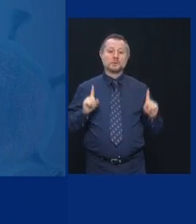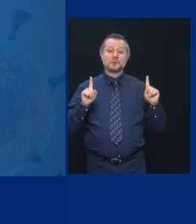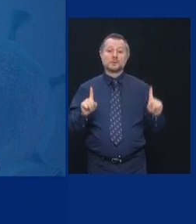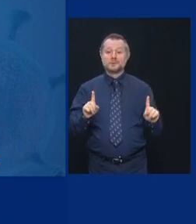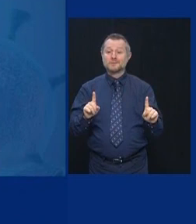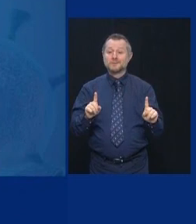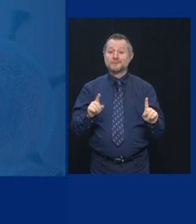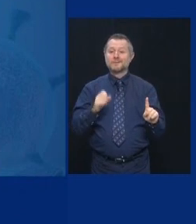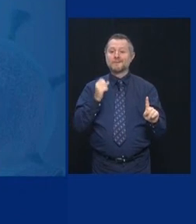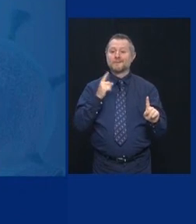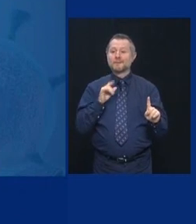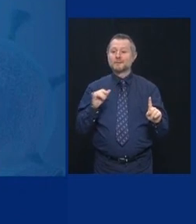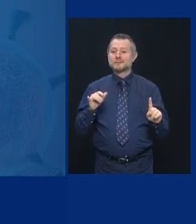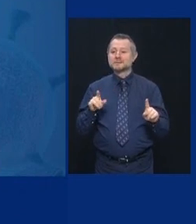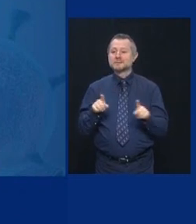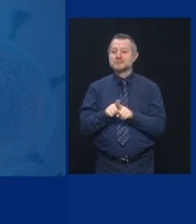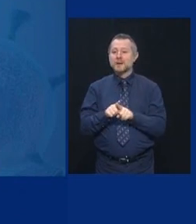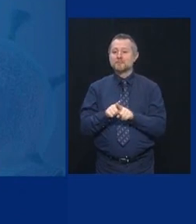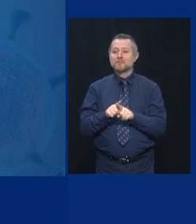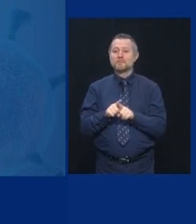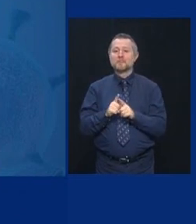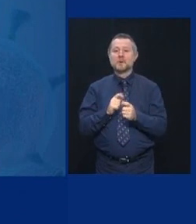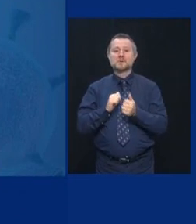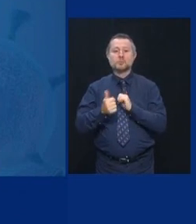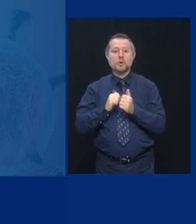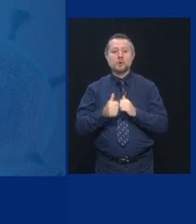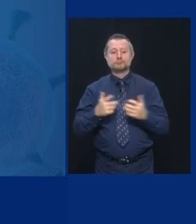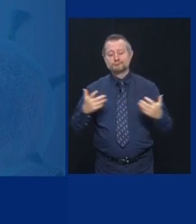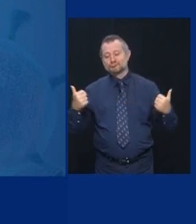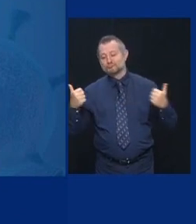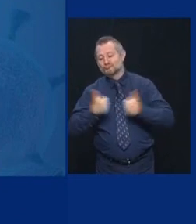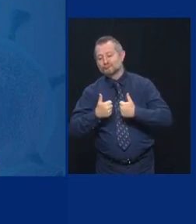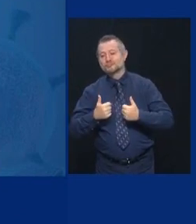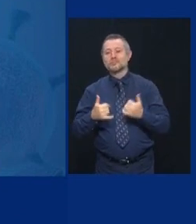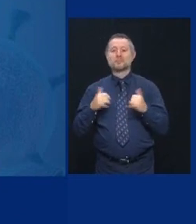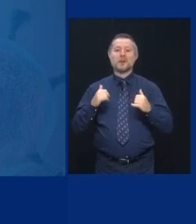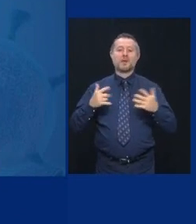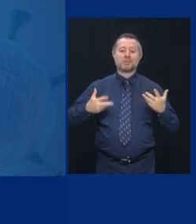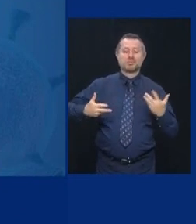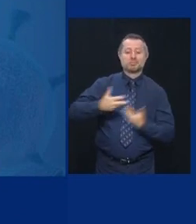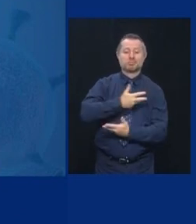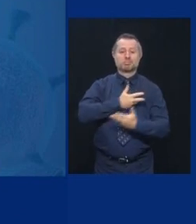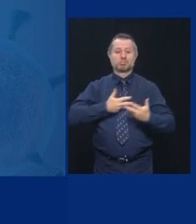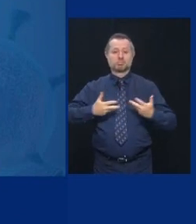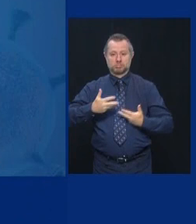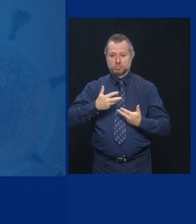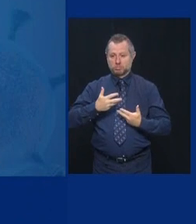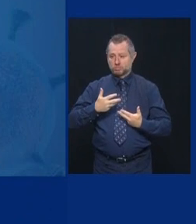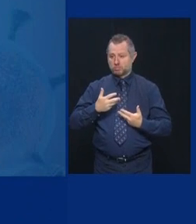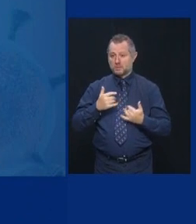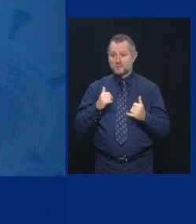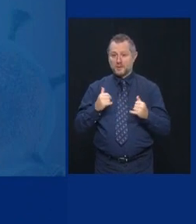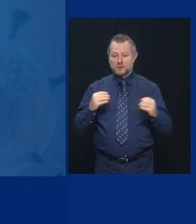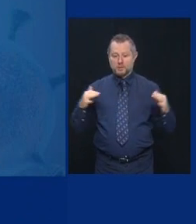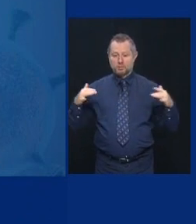are on the same hockey team, or on the same soccer team, or they play together in the playground.